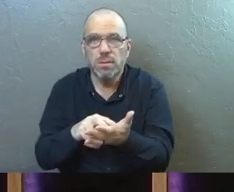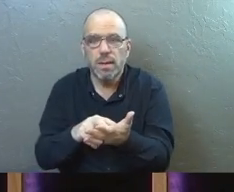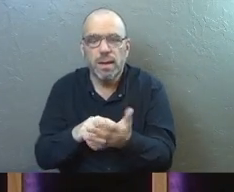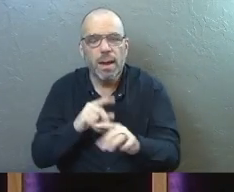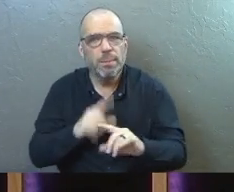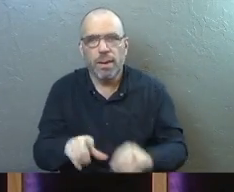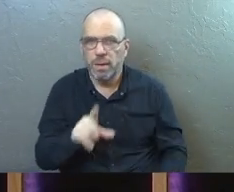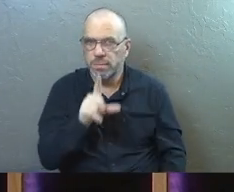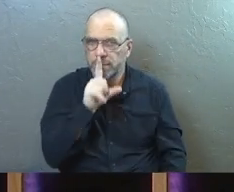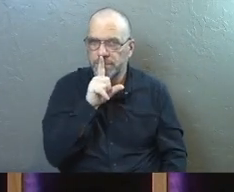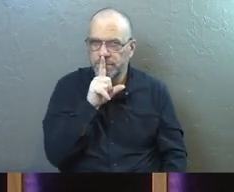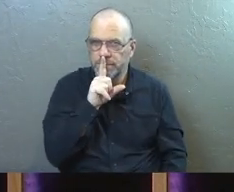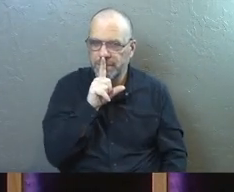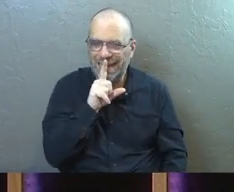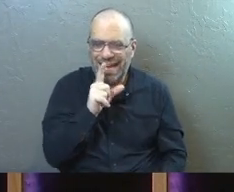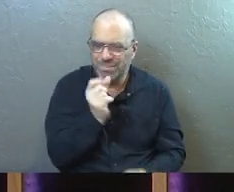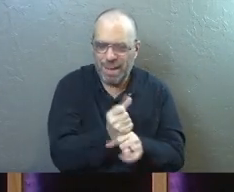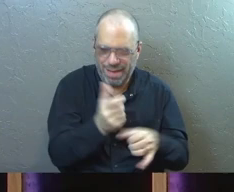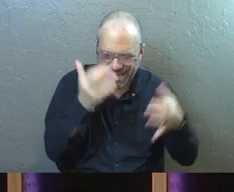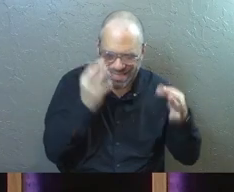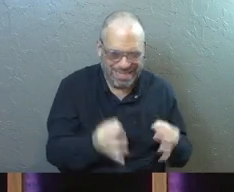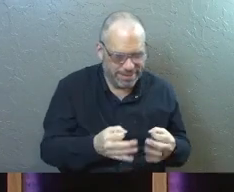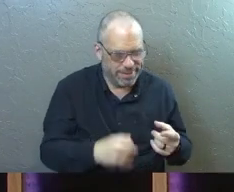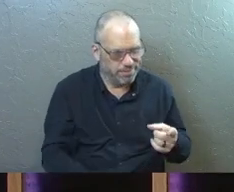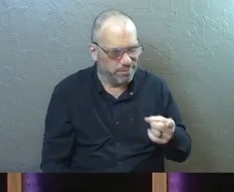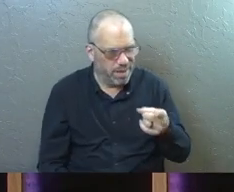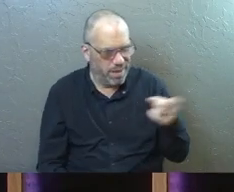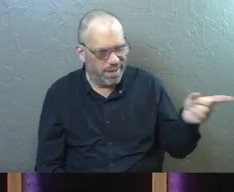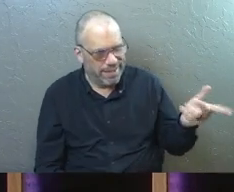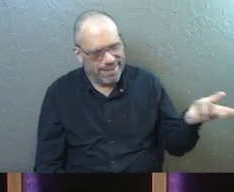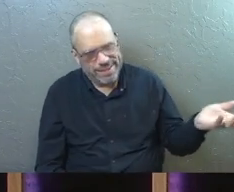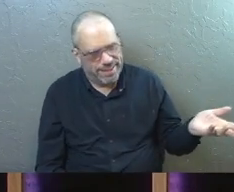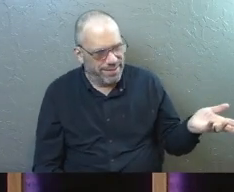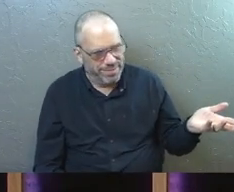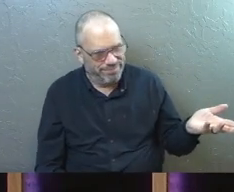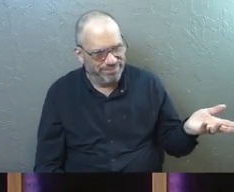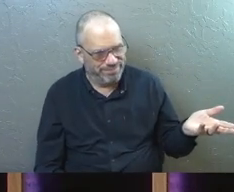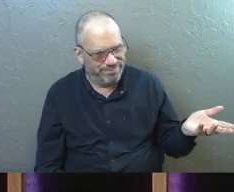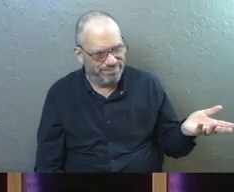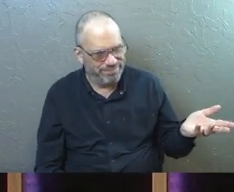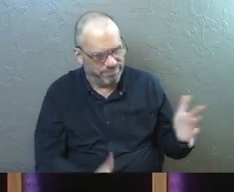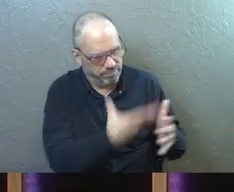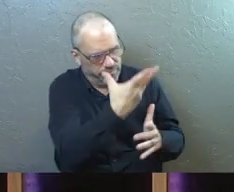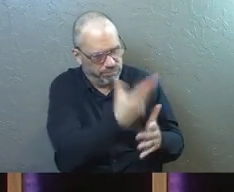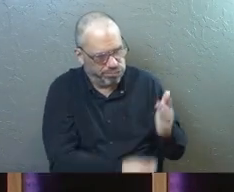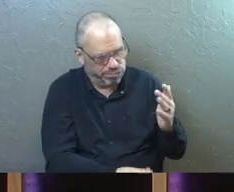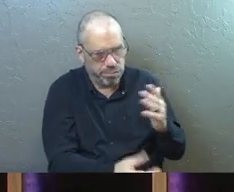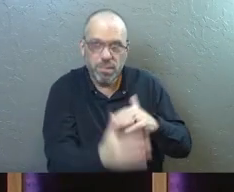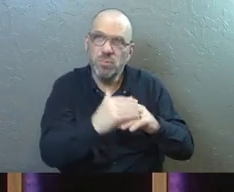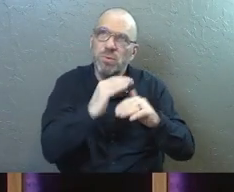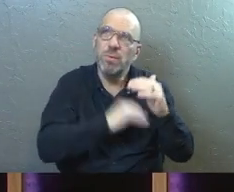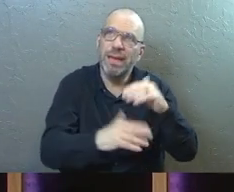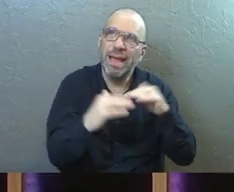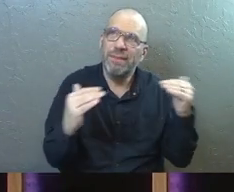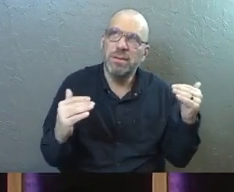But I'm not trying to draw conclusions about people who may suddenly go home to heaven.